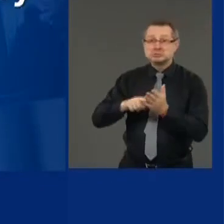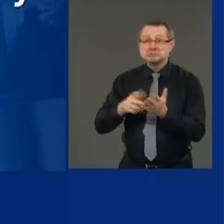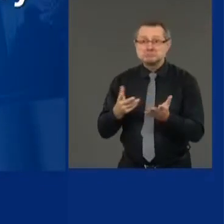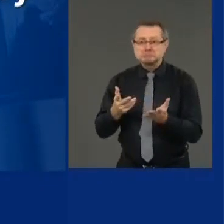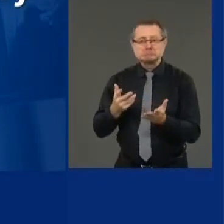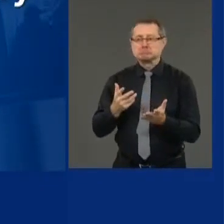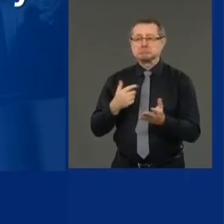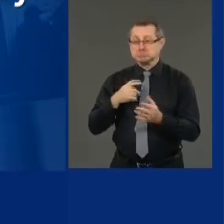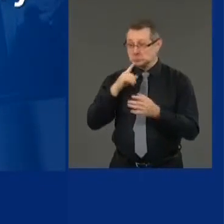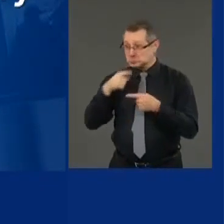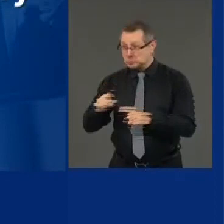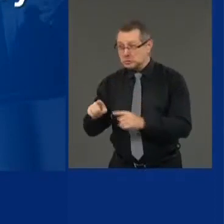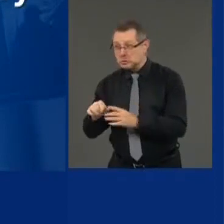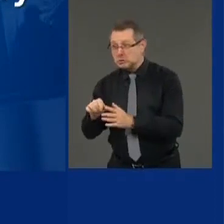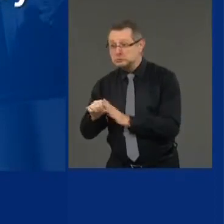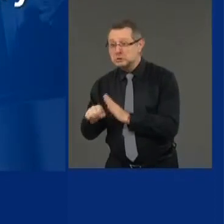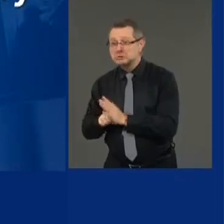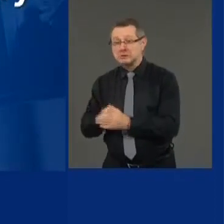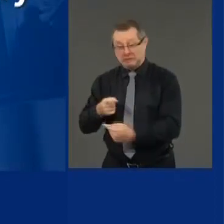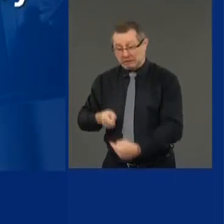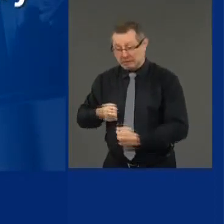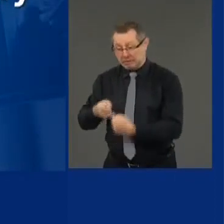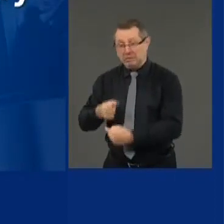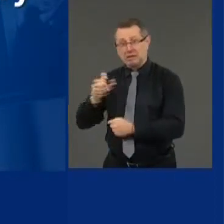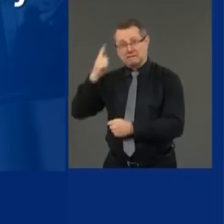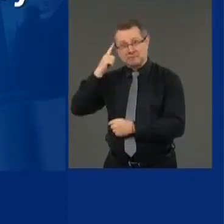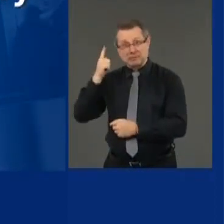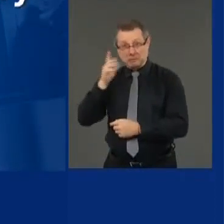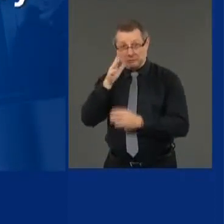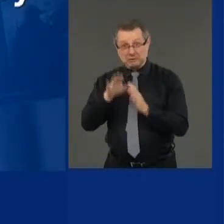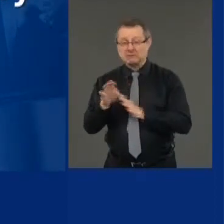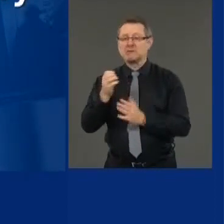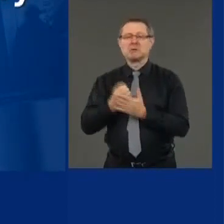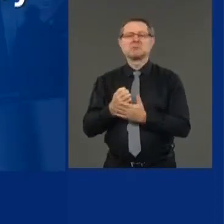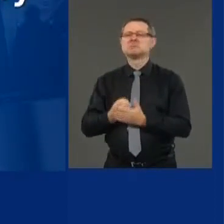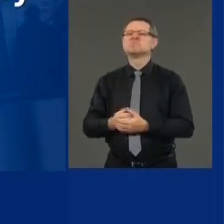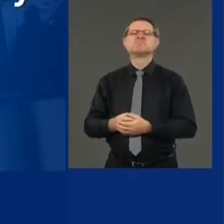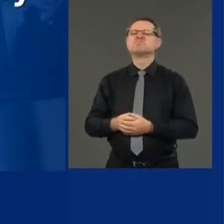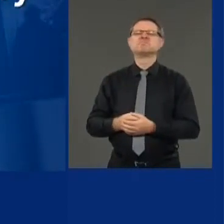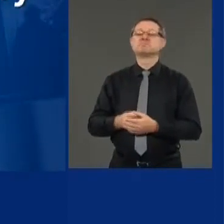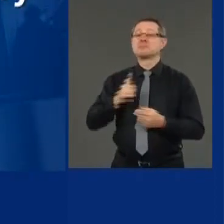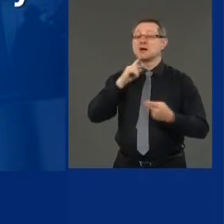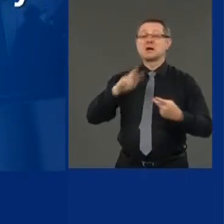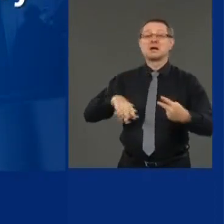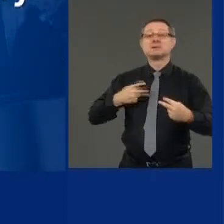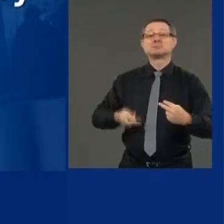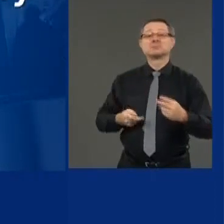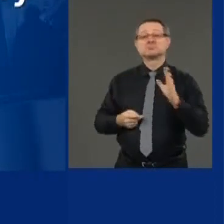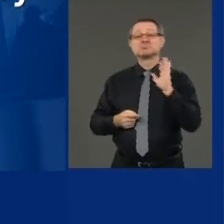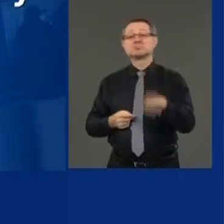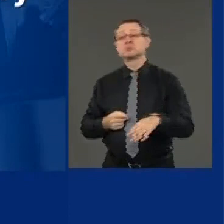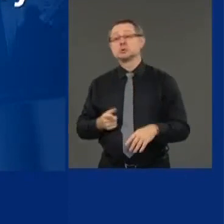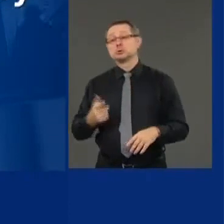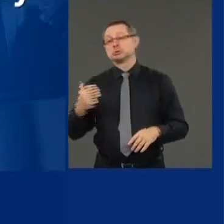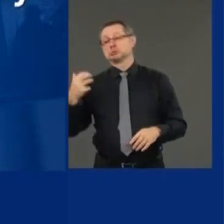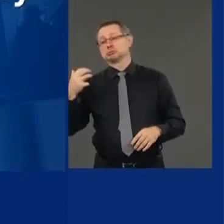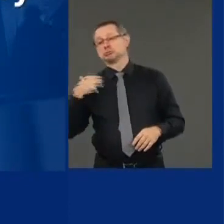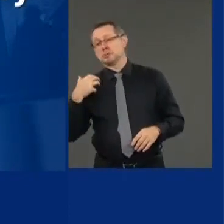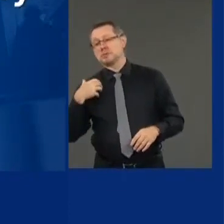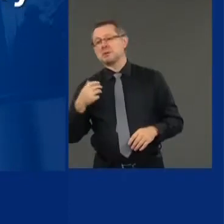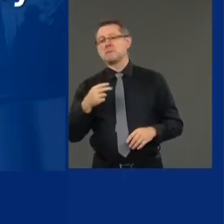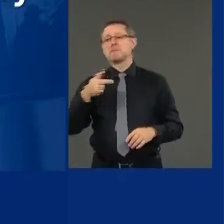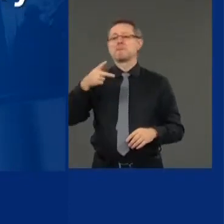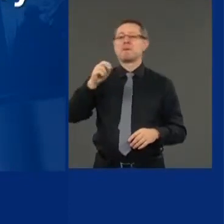The economic research says the exact opposite. Listen to Chairman Powell. Uh, even the Wall Street Journal